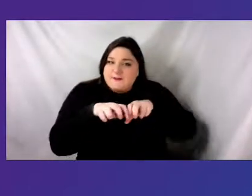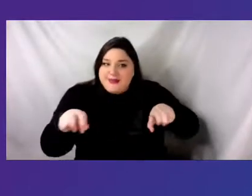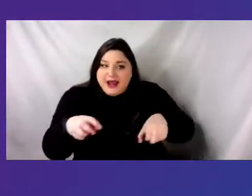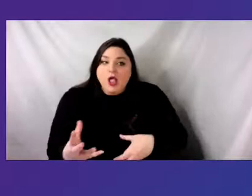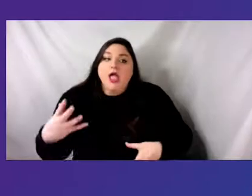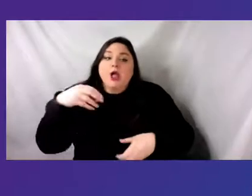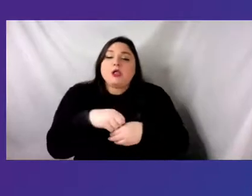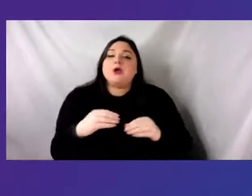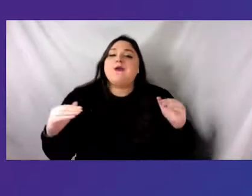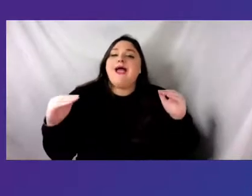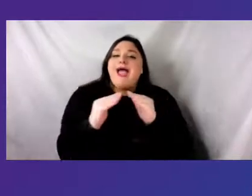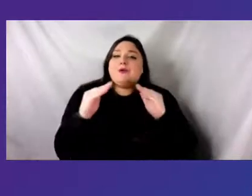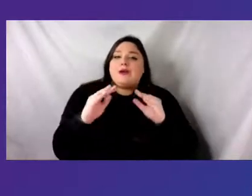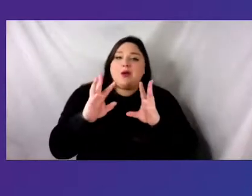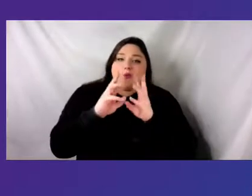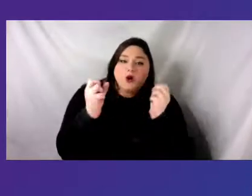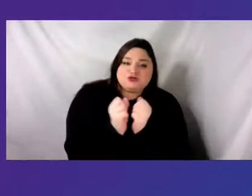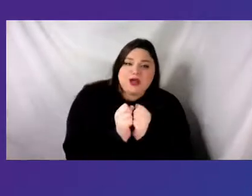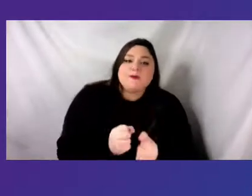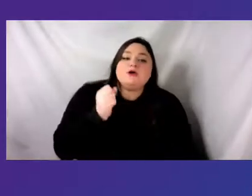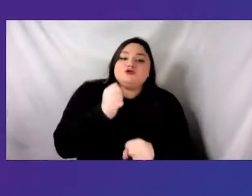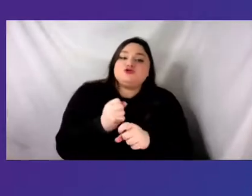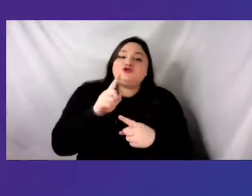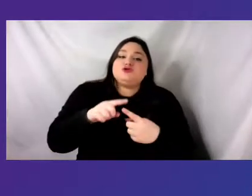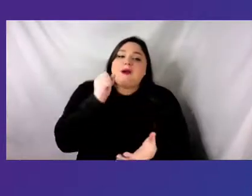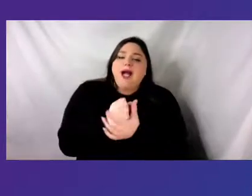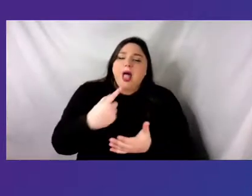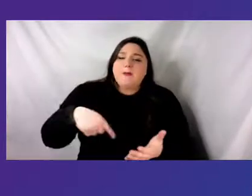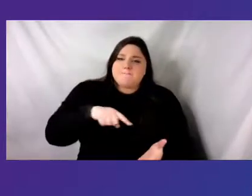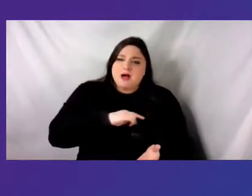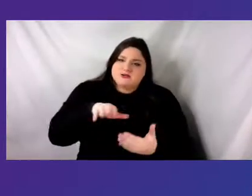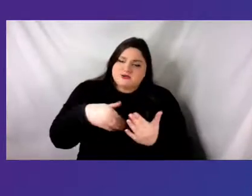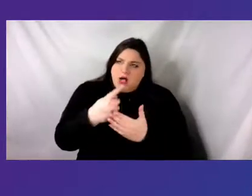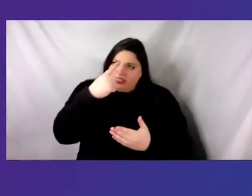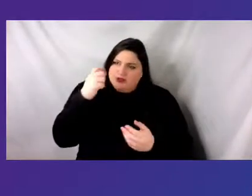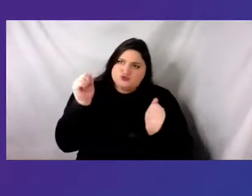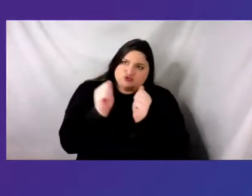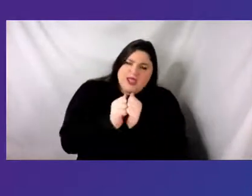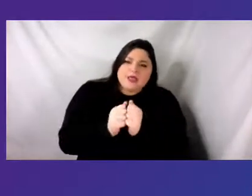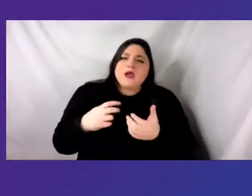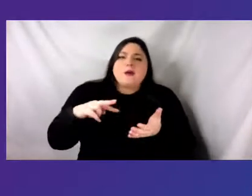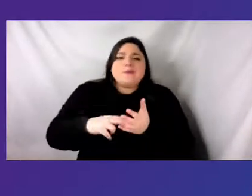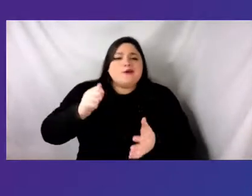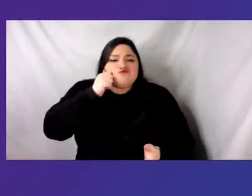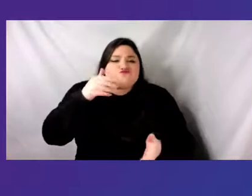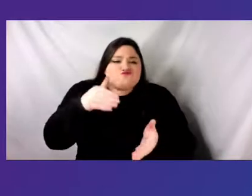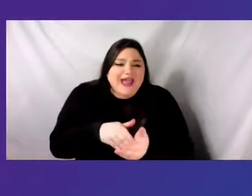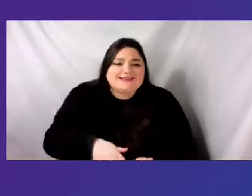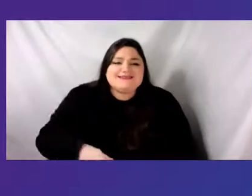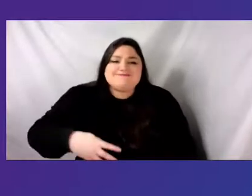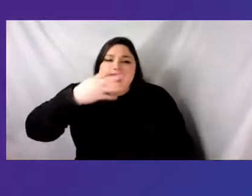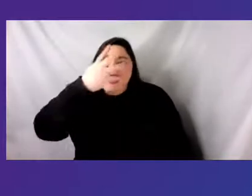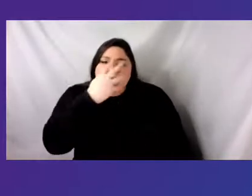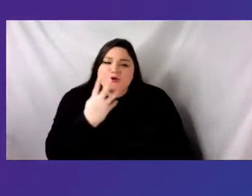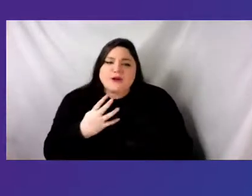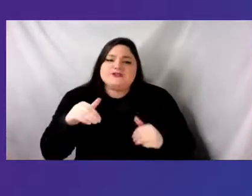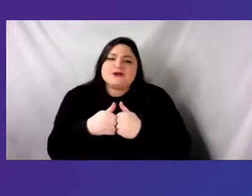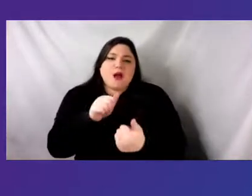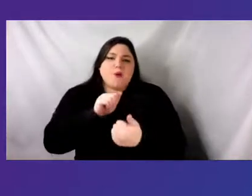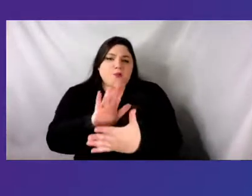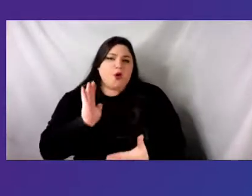to ground us collectively in thinking about how race immigration and our approaches to accessibility inform our work